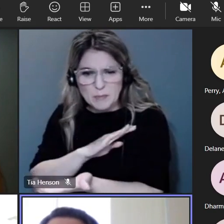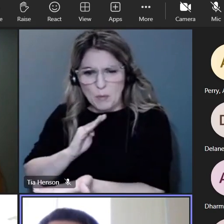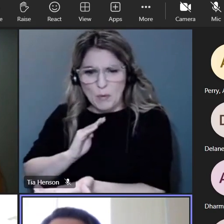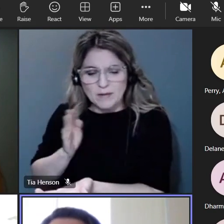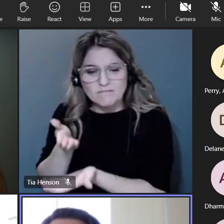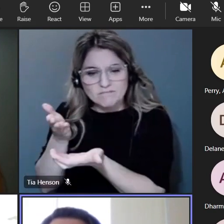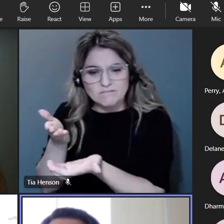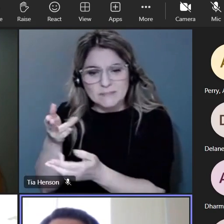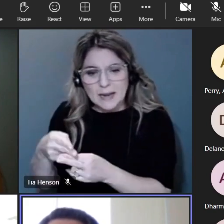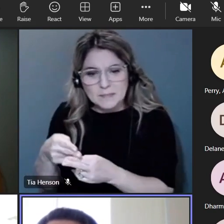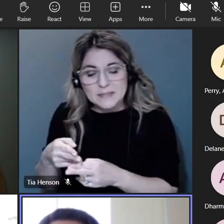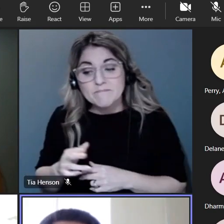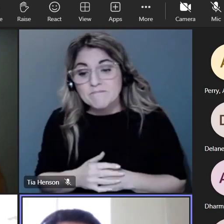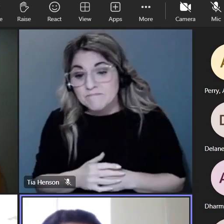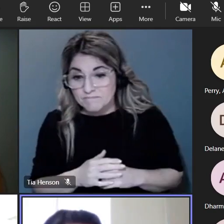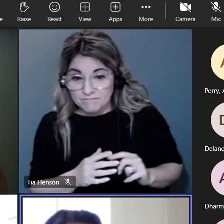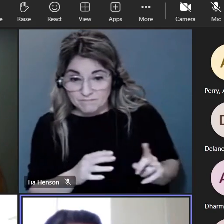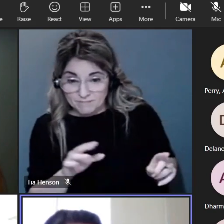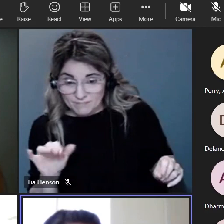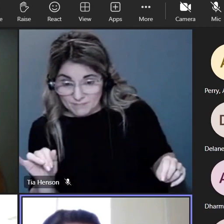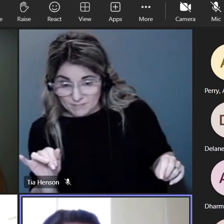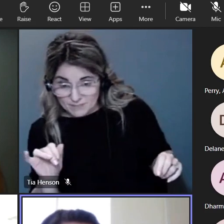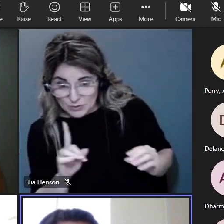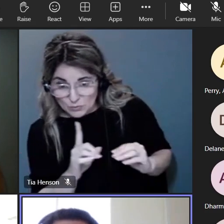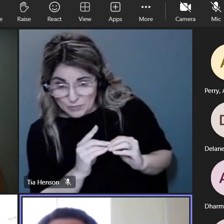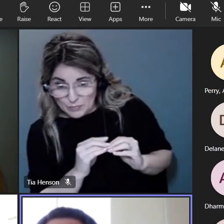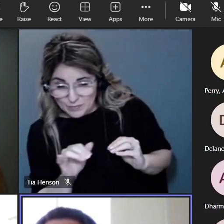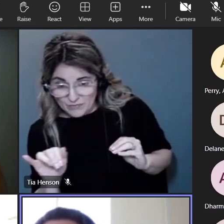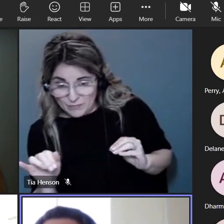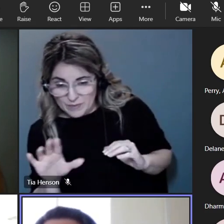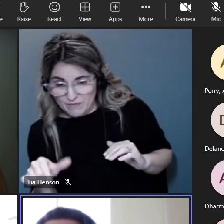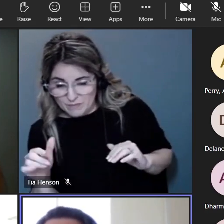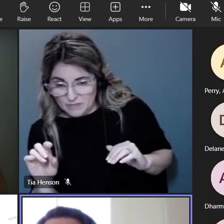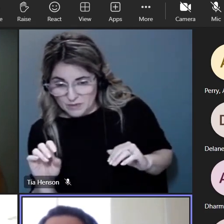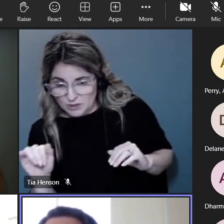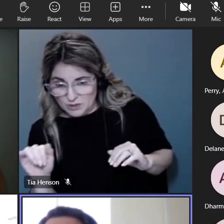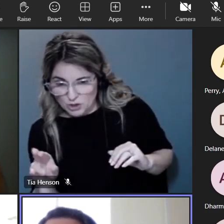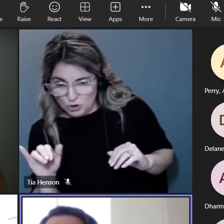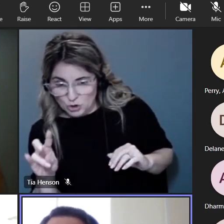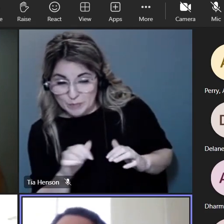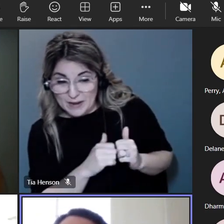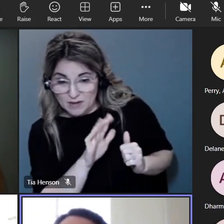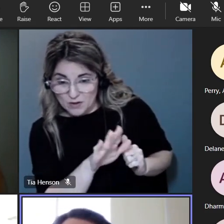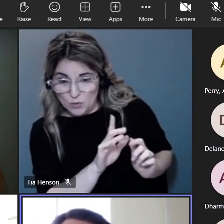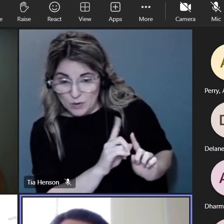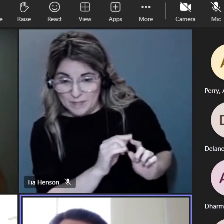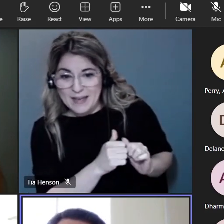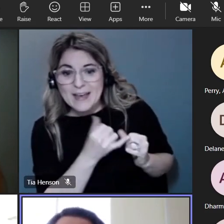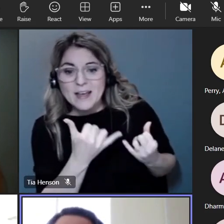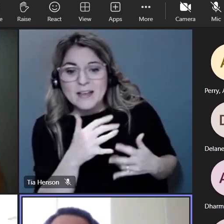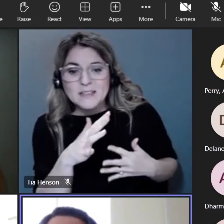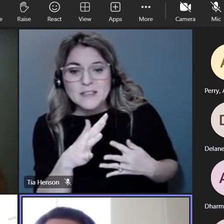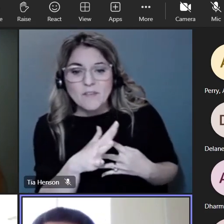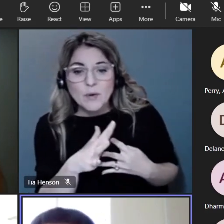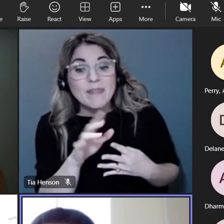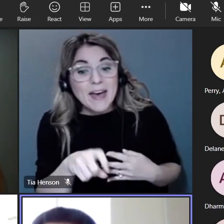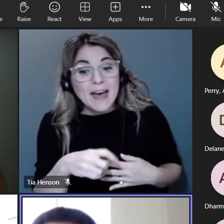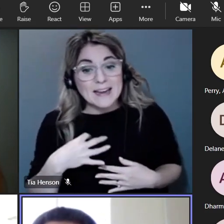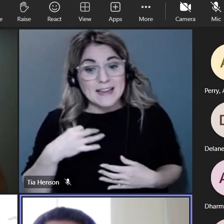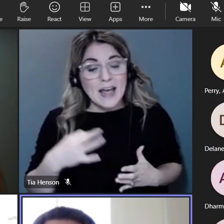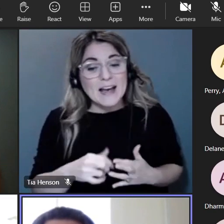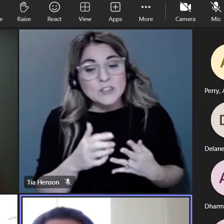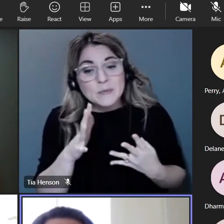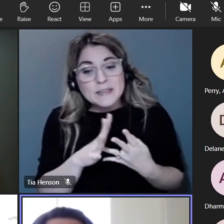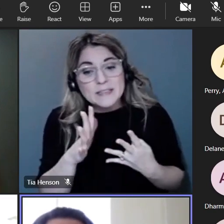to apply a couple one more thing before I pitch to Jude the candidate does need to be a current sophomore so a rising